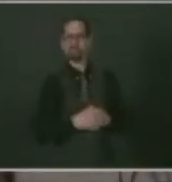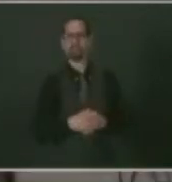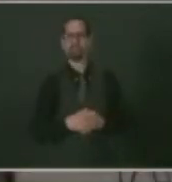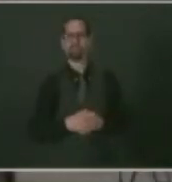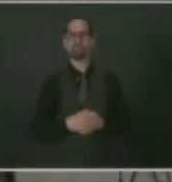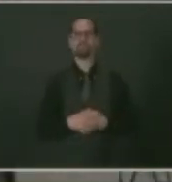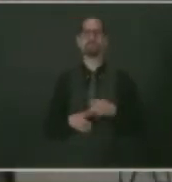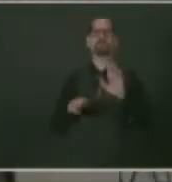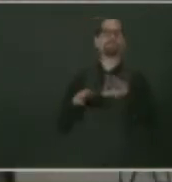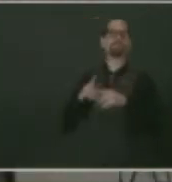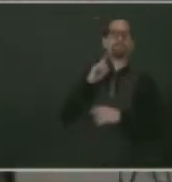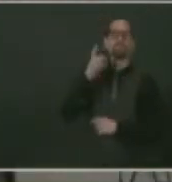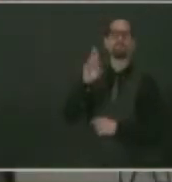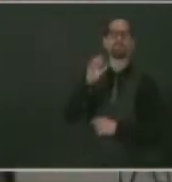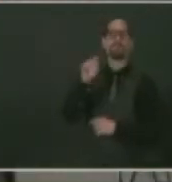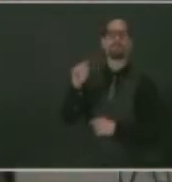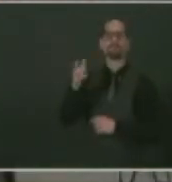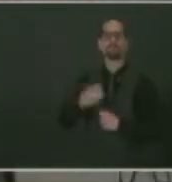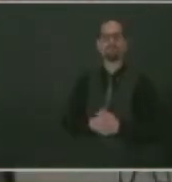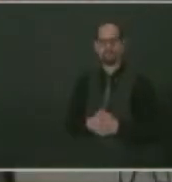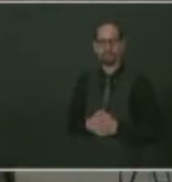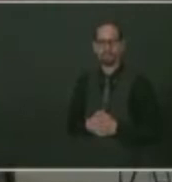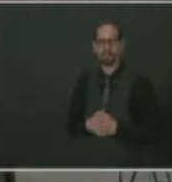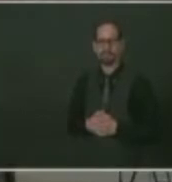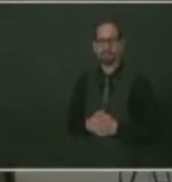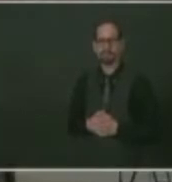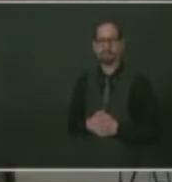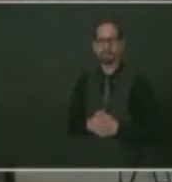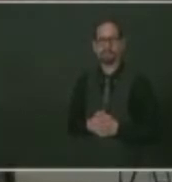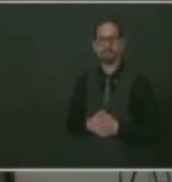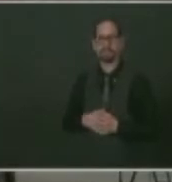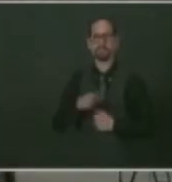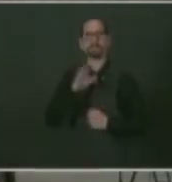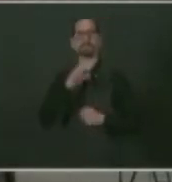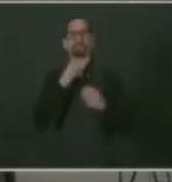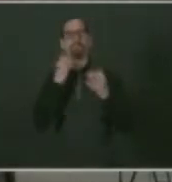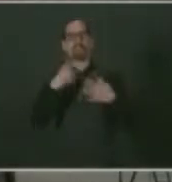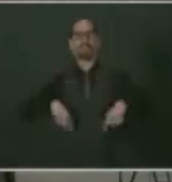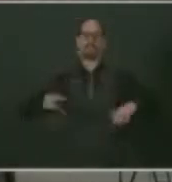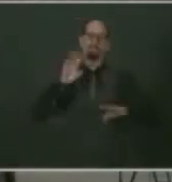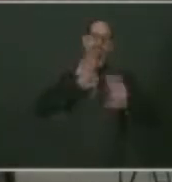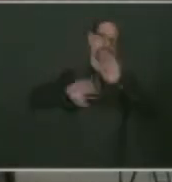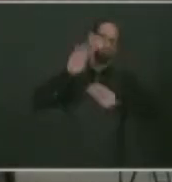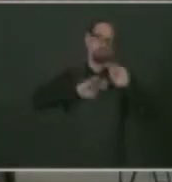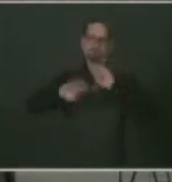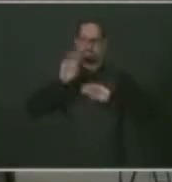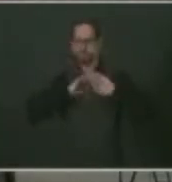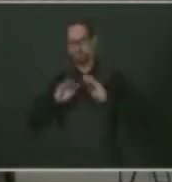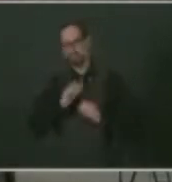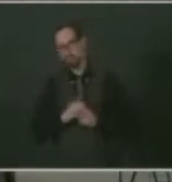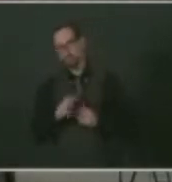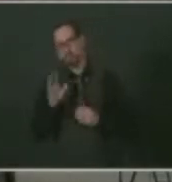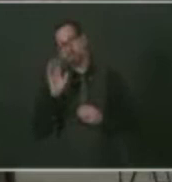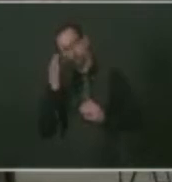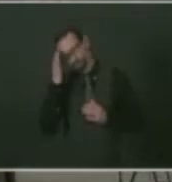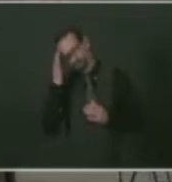we talk about micromanaging. This is, a lot of folks have evidenced a lot of frustration on this. For example, the change from eight people to ten people at table.